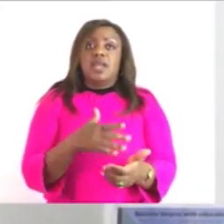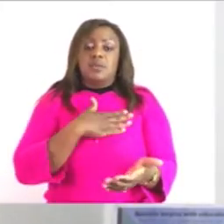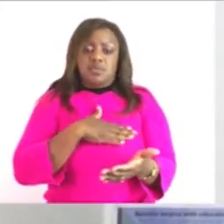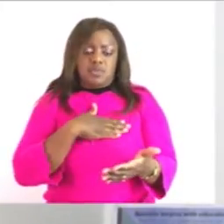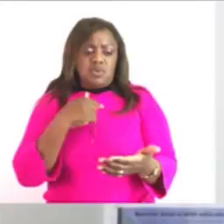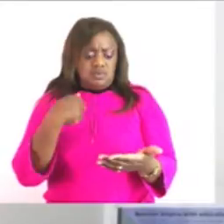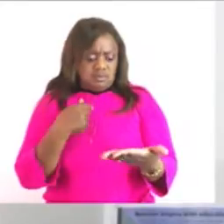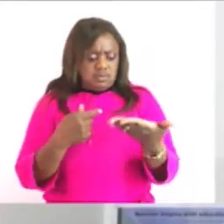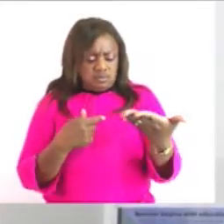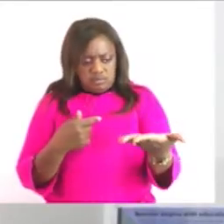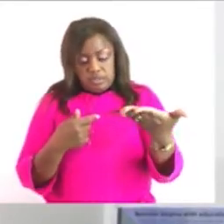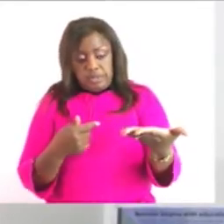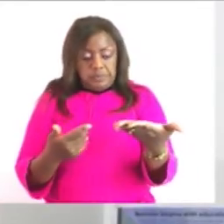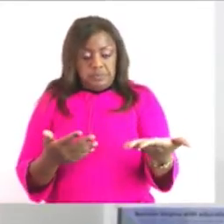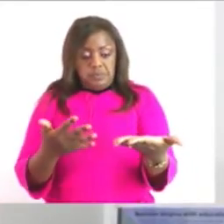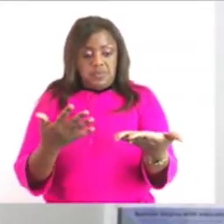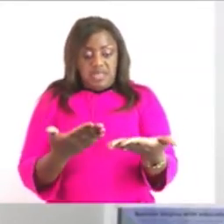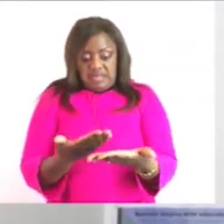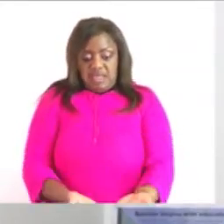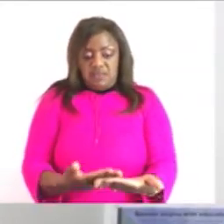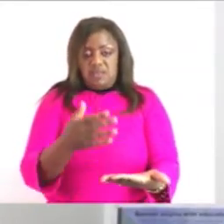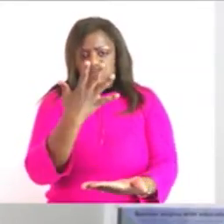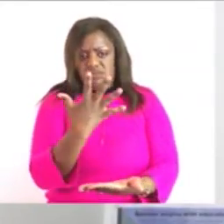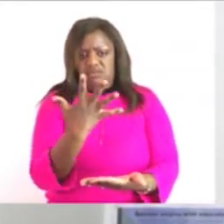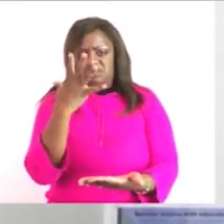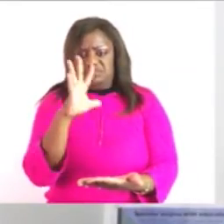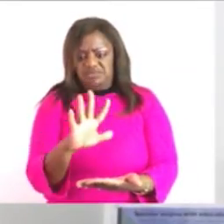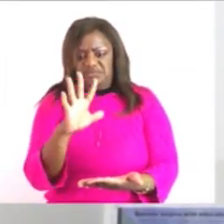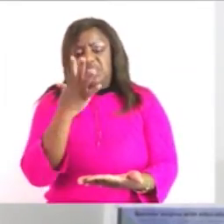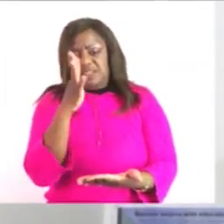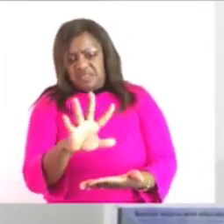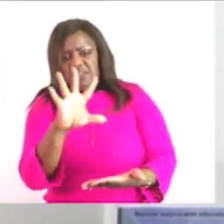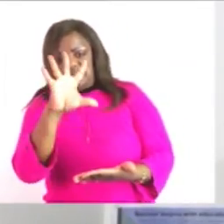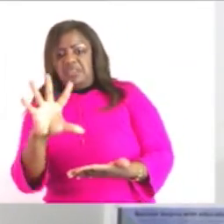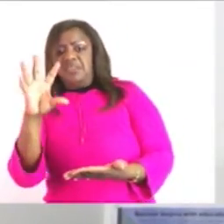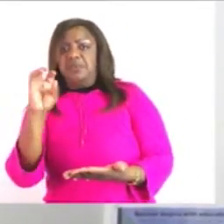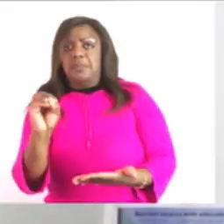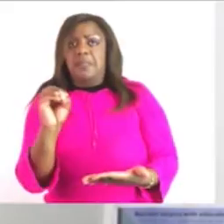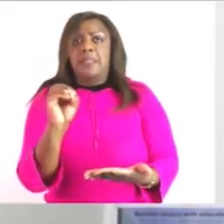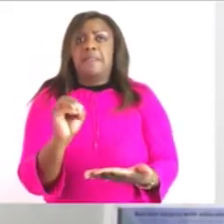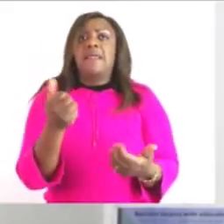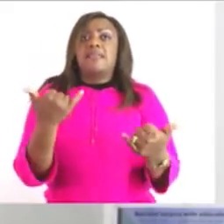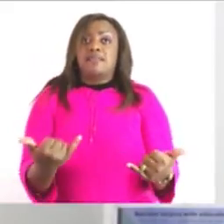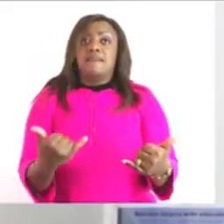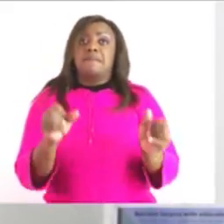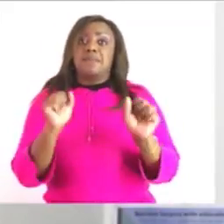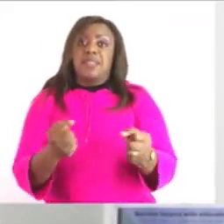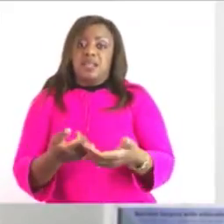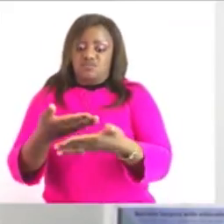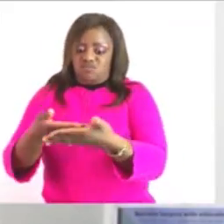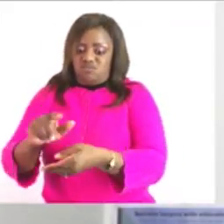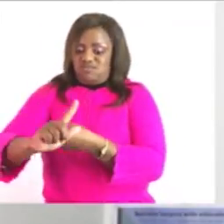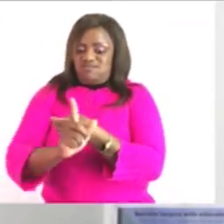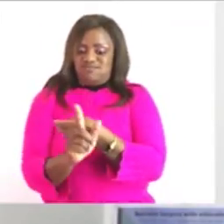see that it's heavy but we have to measure it so i want you to